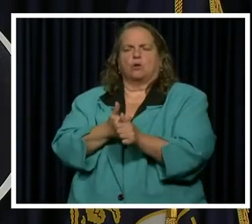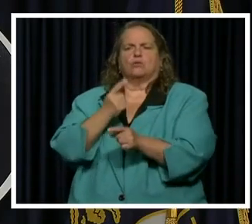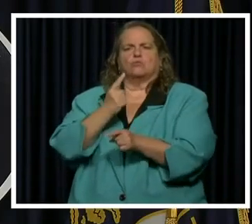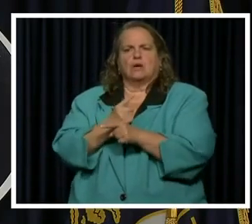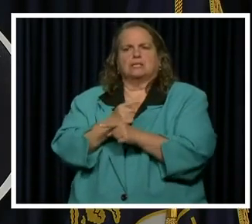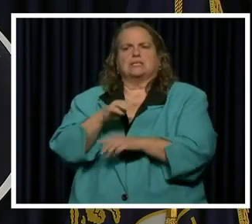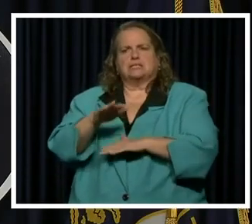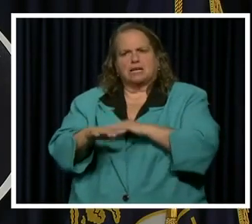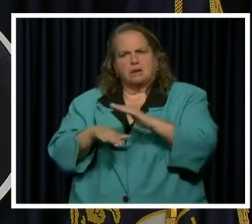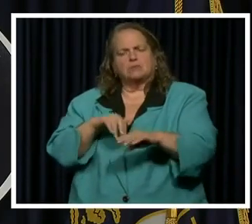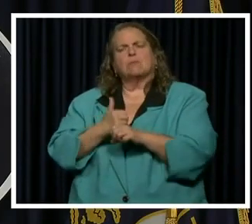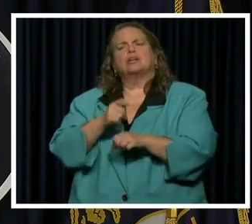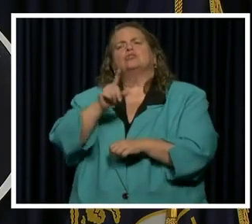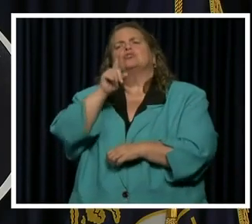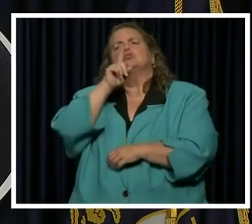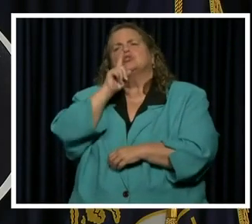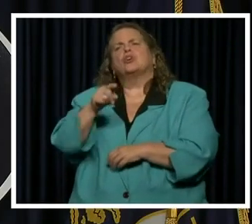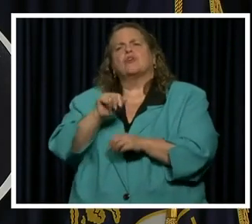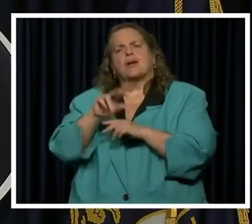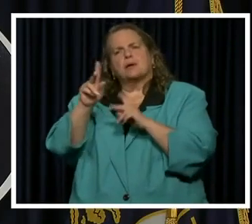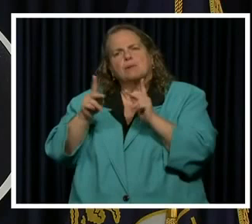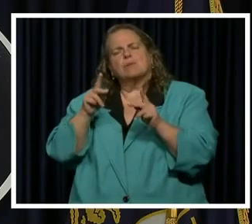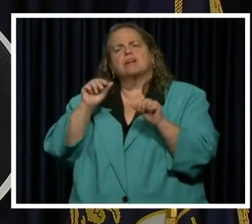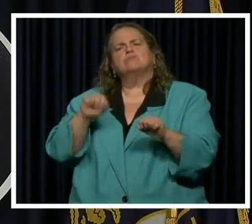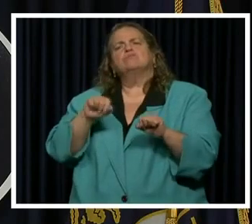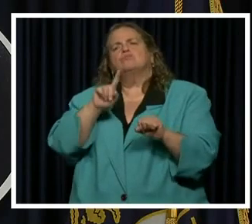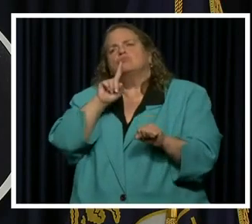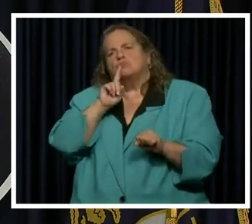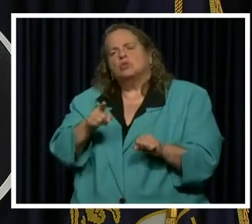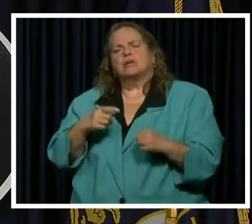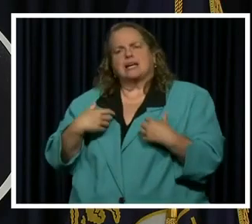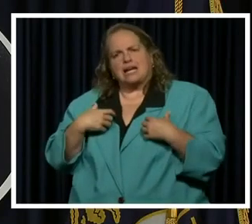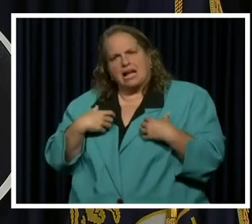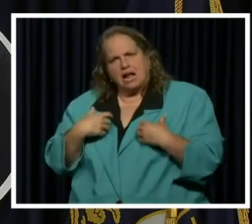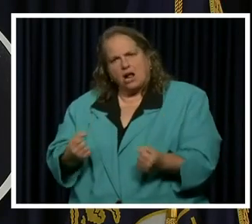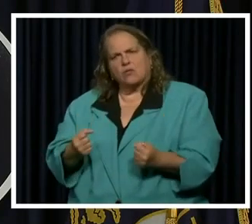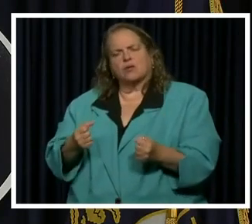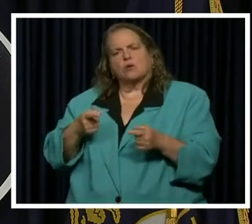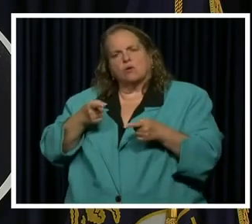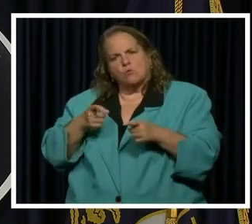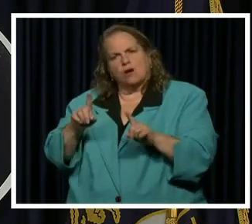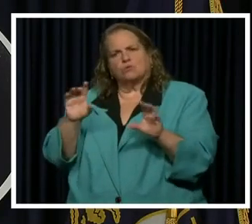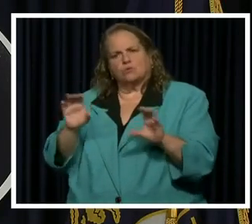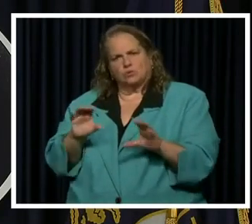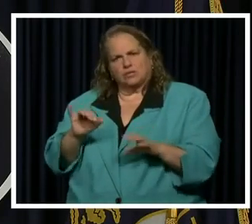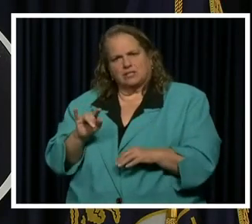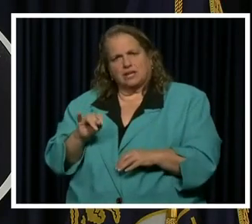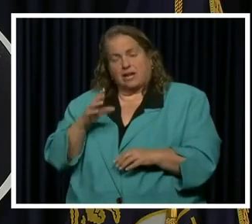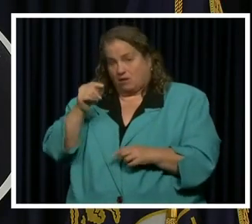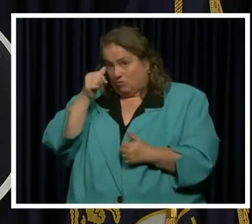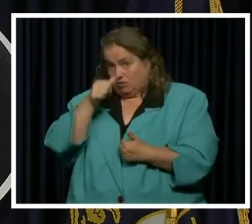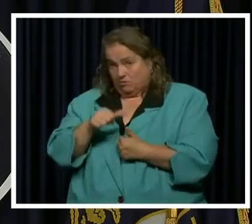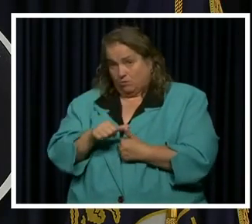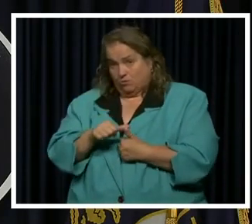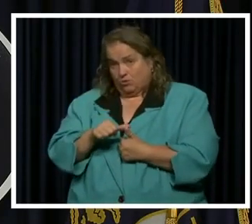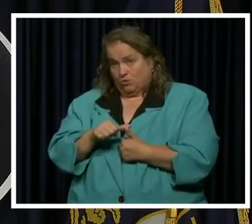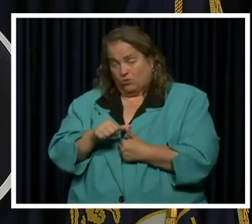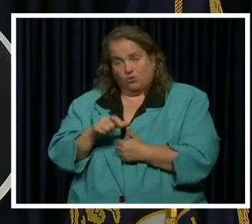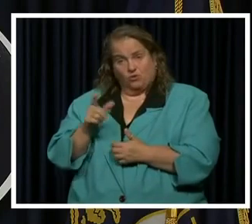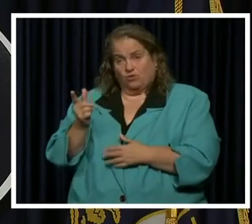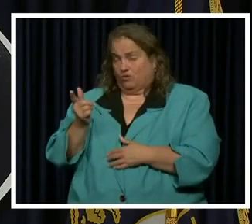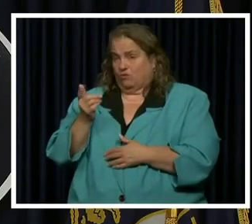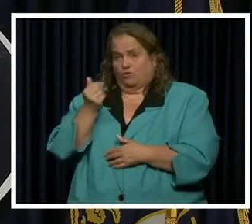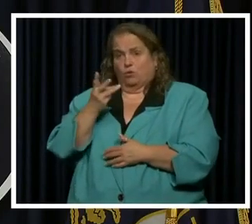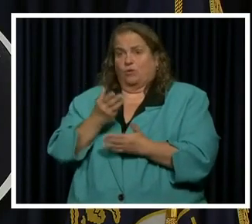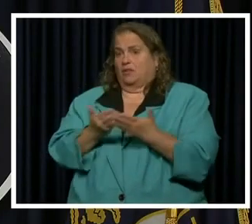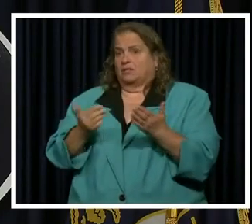so we can make sure, uh, that folks can truly be healthy while, uh, doing it. And remember, there are just some